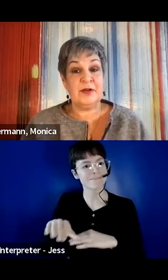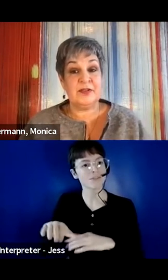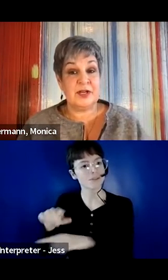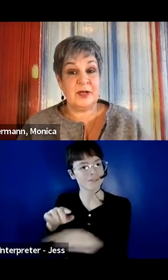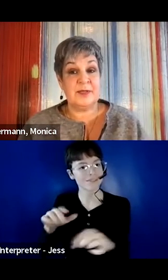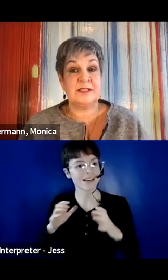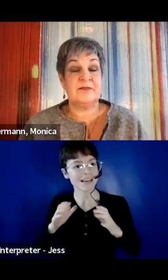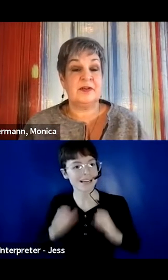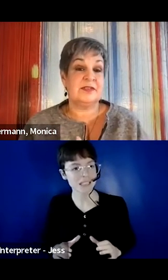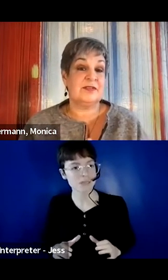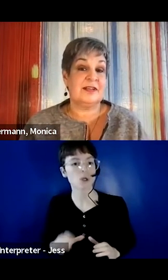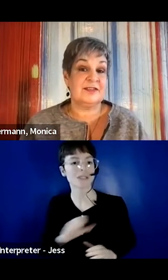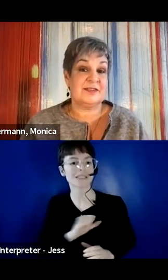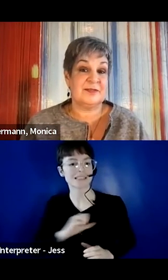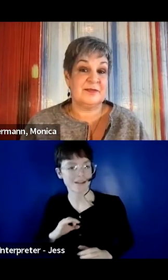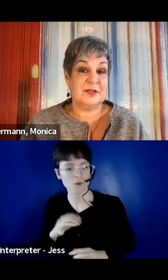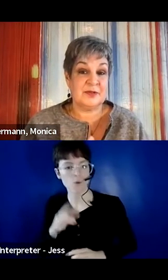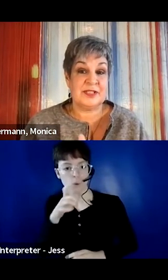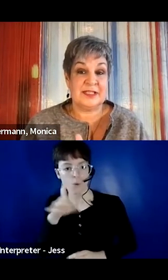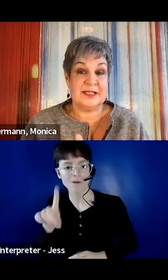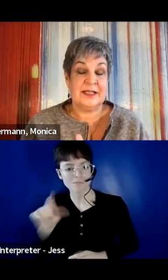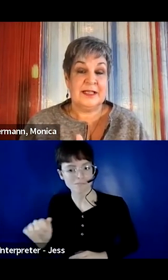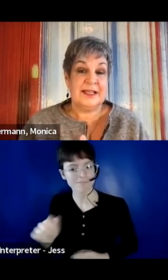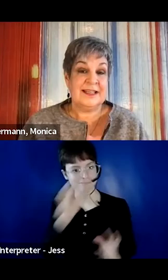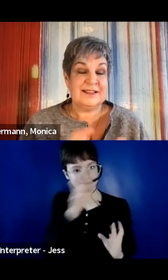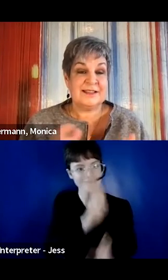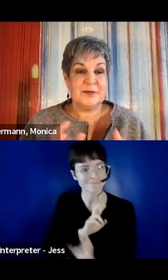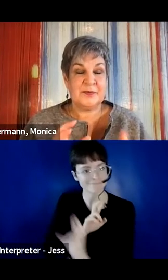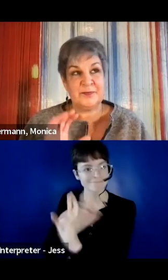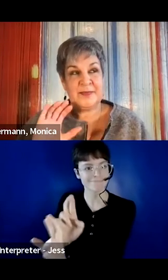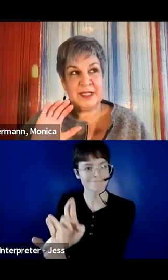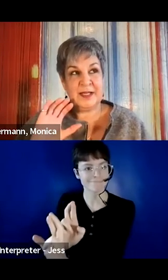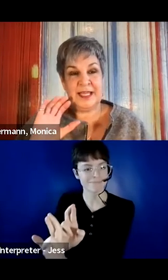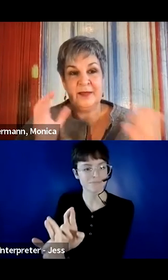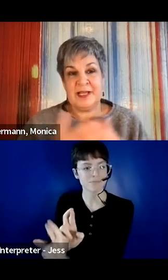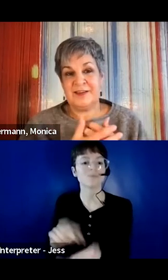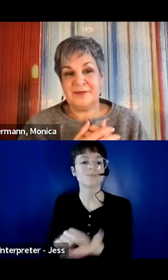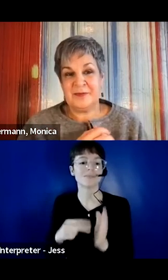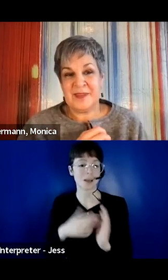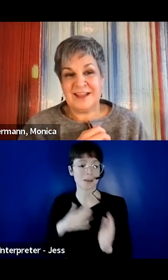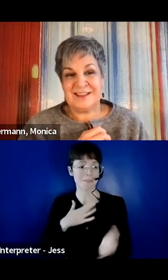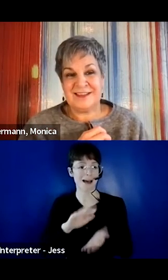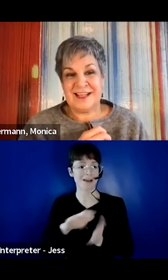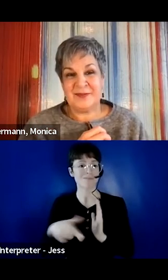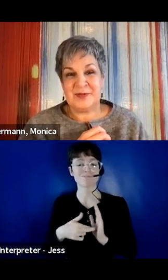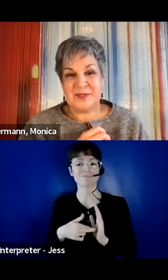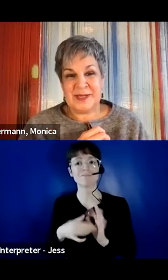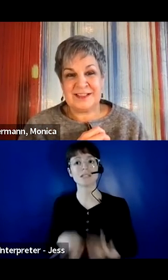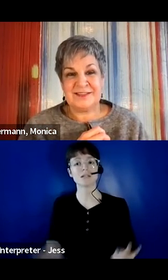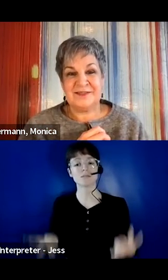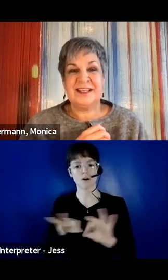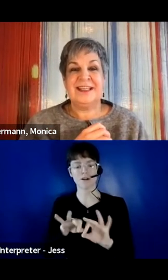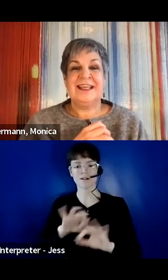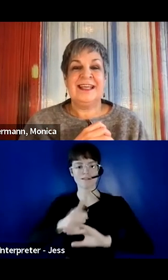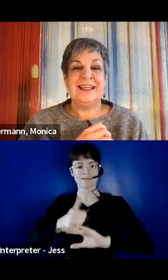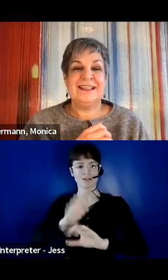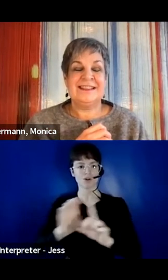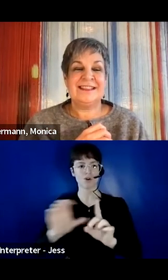And a big part of the job is to foster a cultural inclusion. And so, I came at it from that perspective.